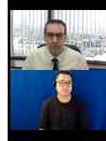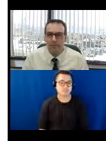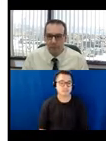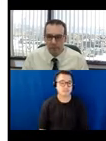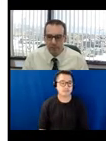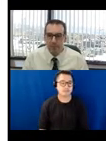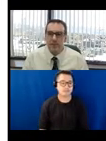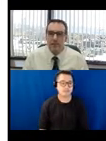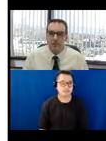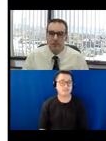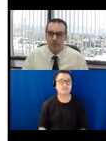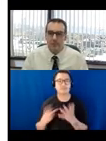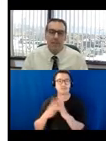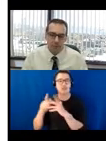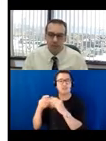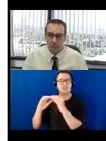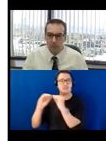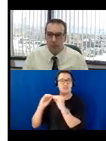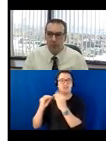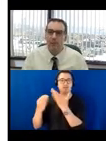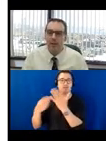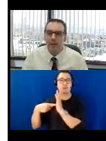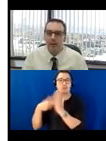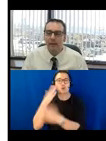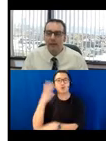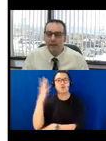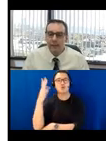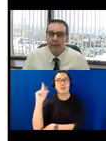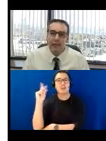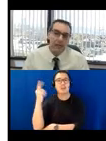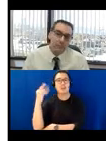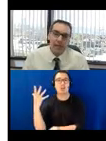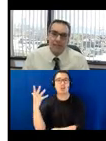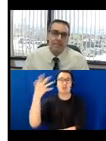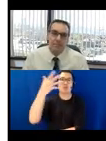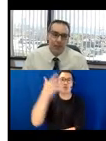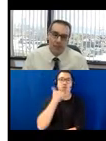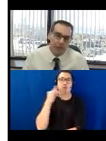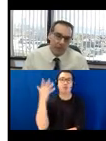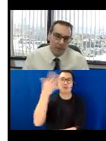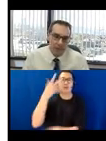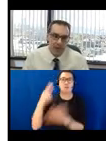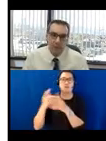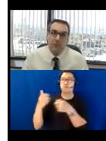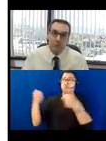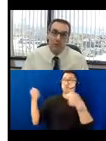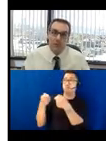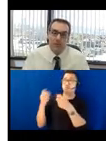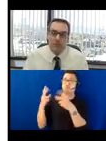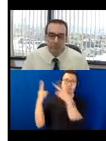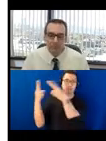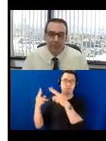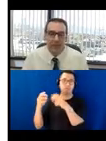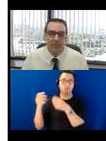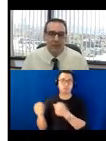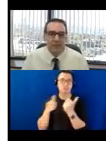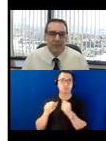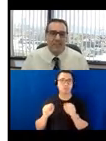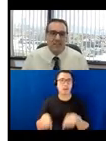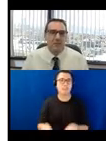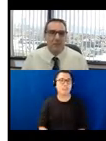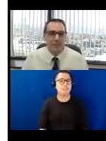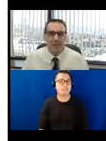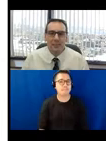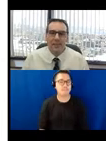It would have to be remedied. So yes, tree limbs, they can be trimmed and cut back, and that applies not only to outdoor dining, but to pretty much every